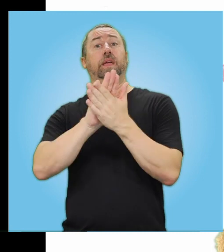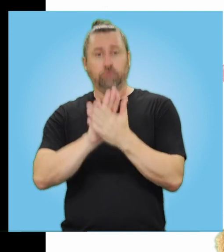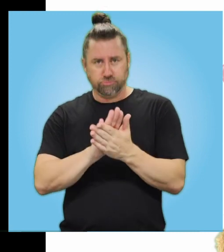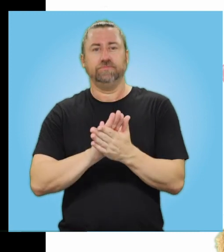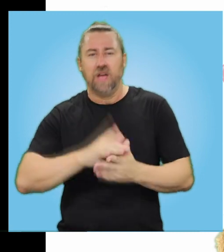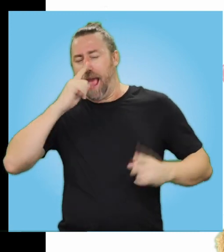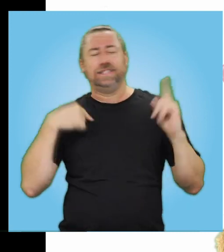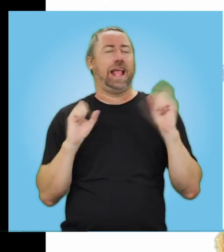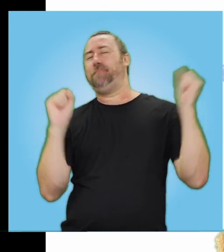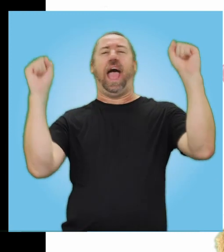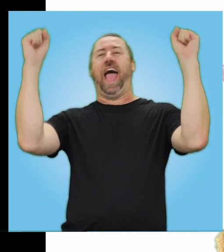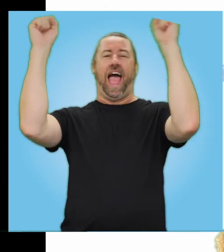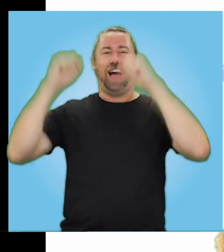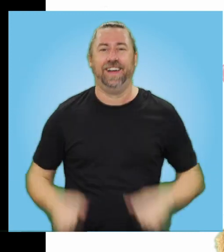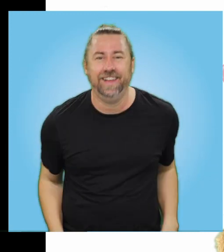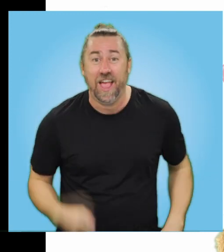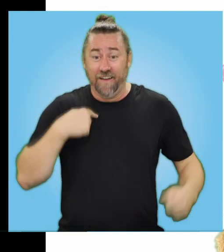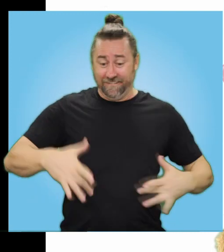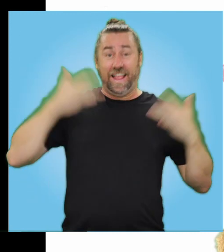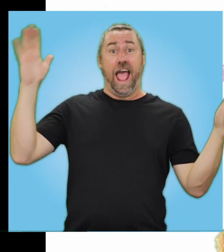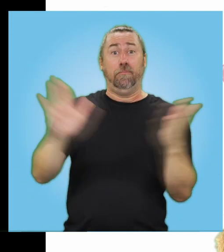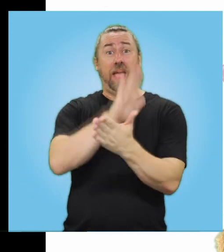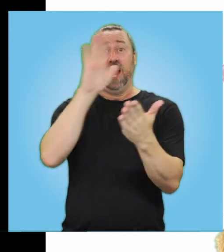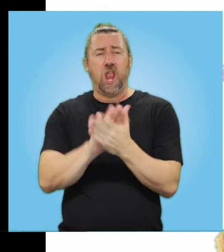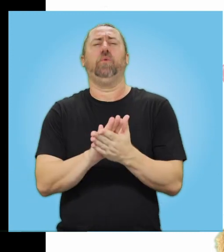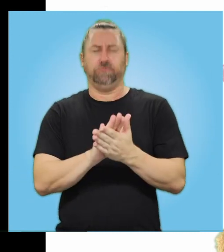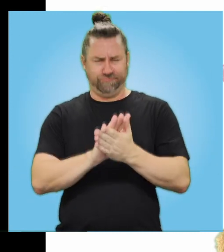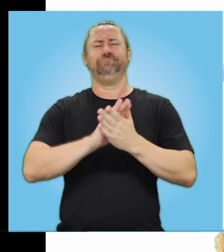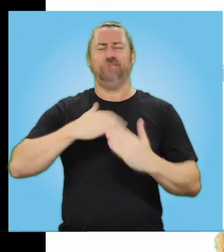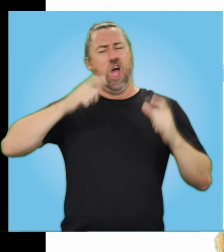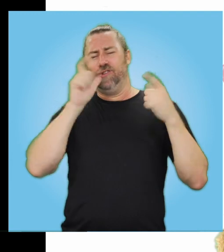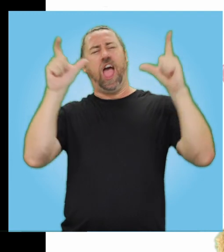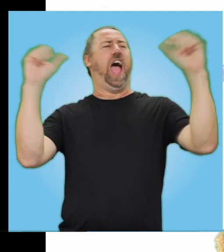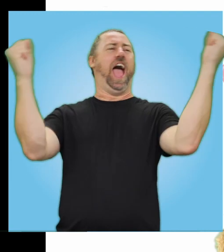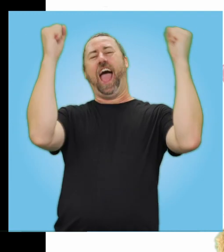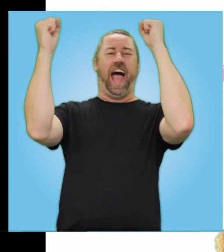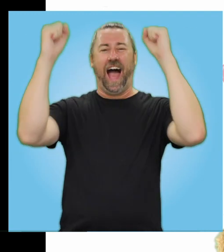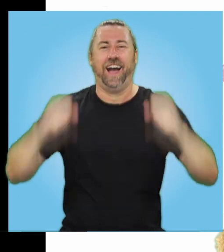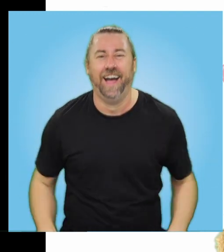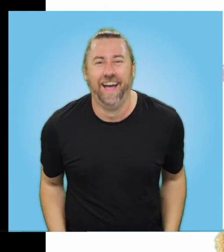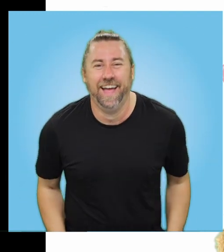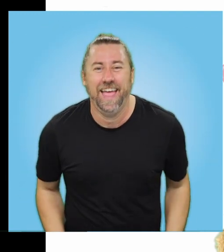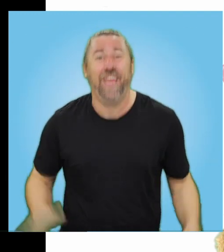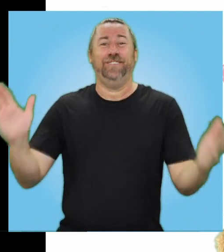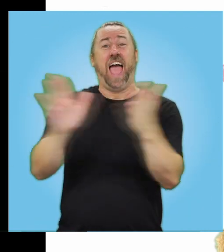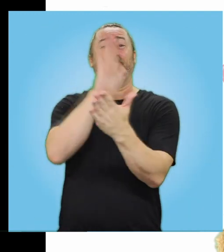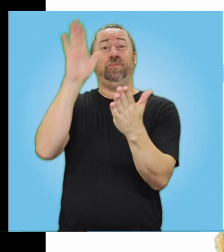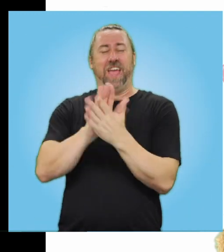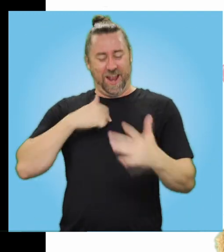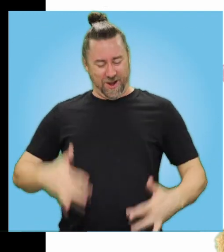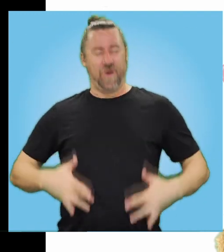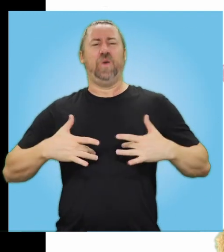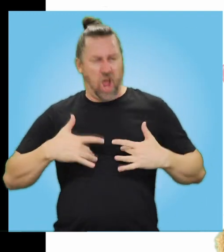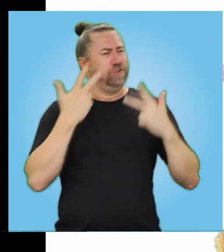know it Make some noise Ah! If you're happy and you know it make some noise if you're happy